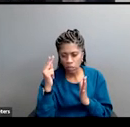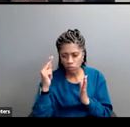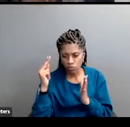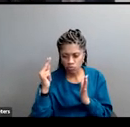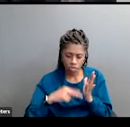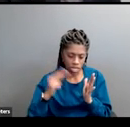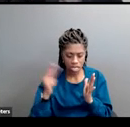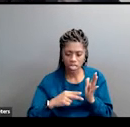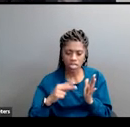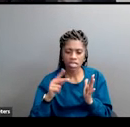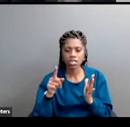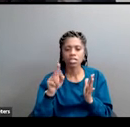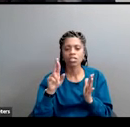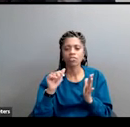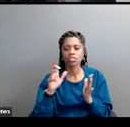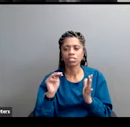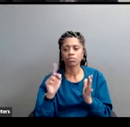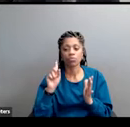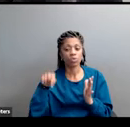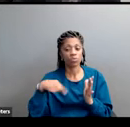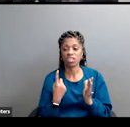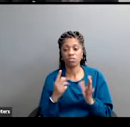dialing down. Hated it. We were the only group.